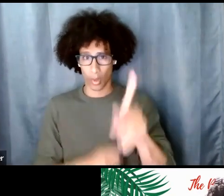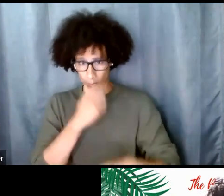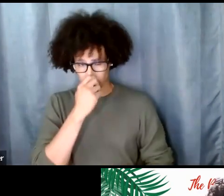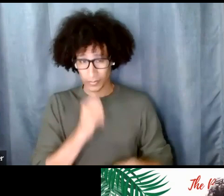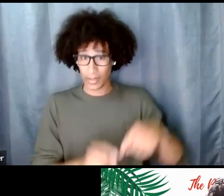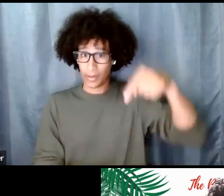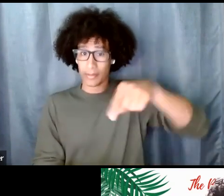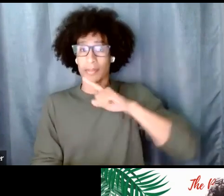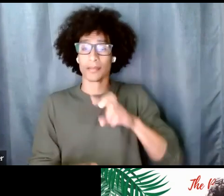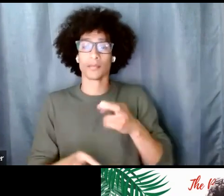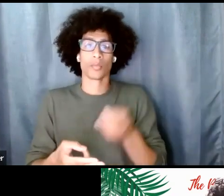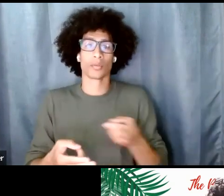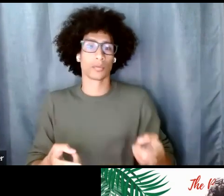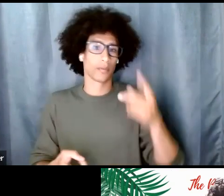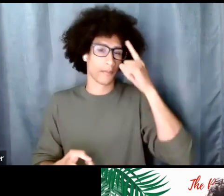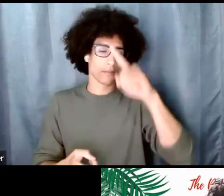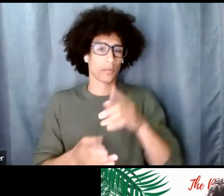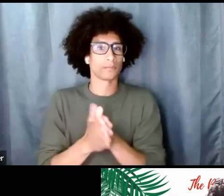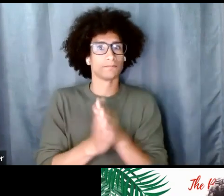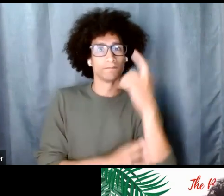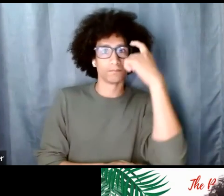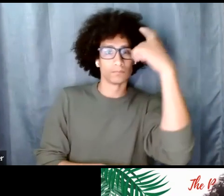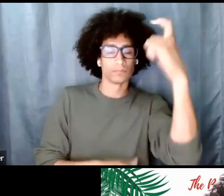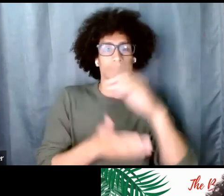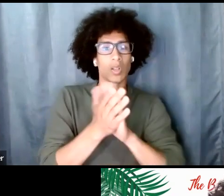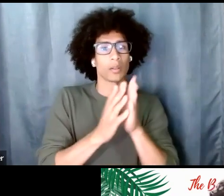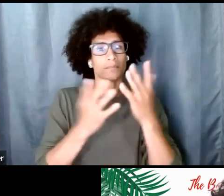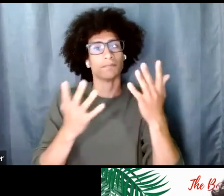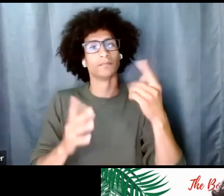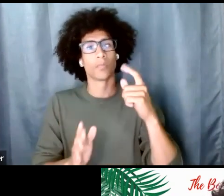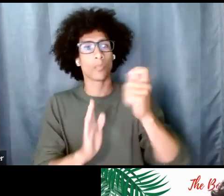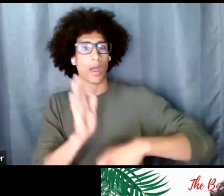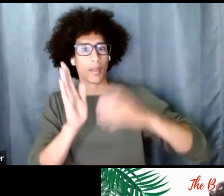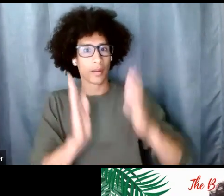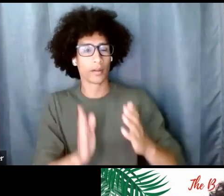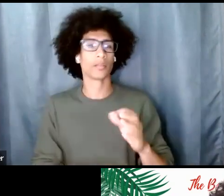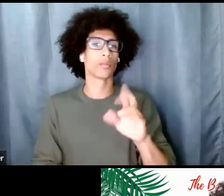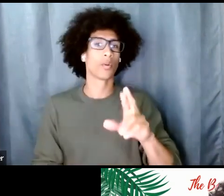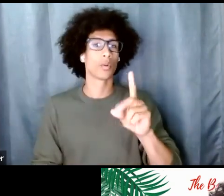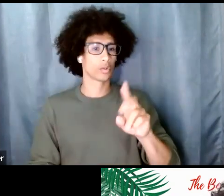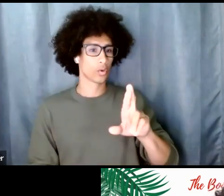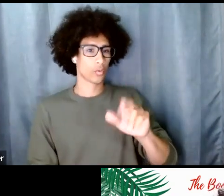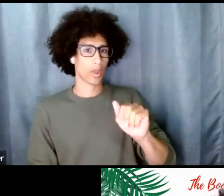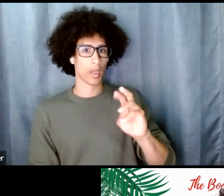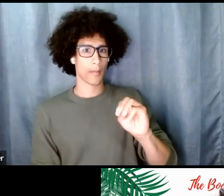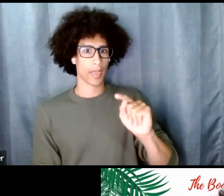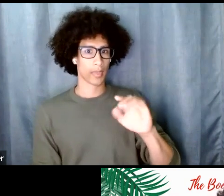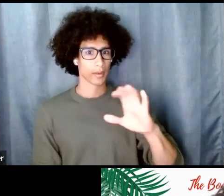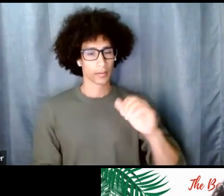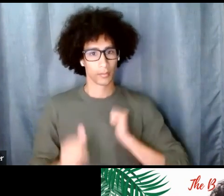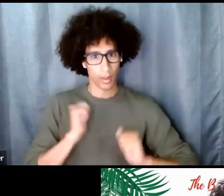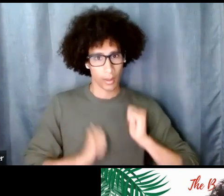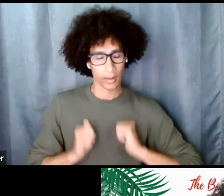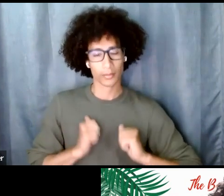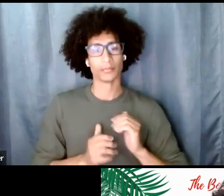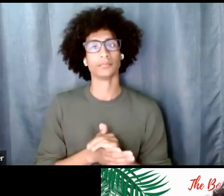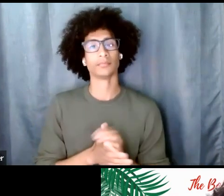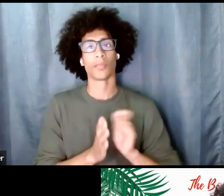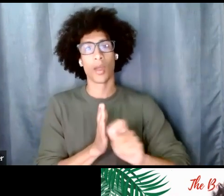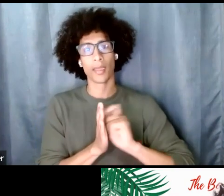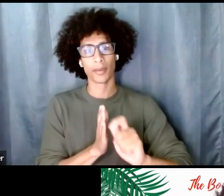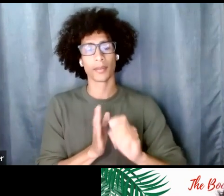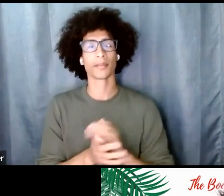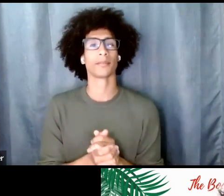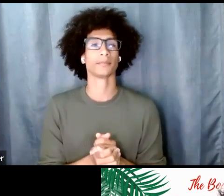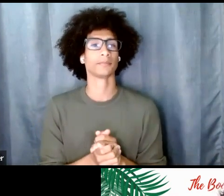writers students of dramatic writing anyone you know in creating thoughtful and a unique blueprints